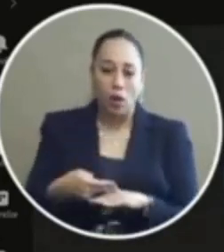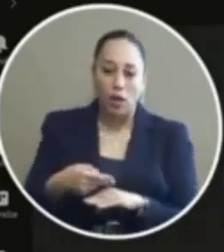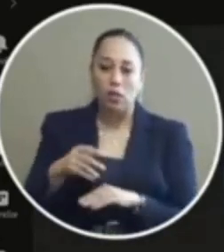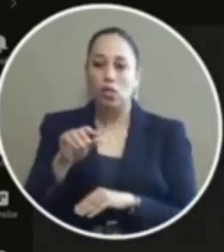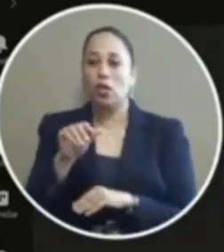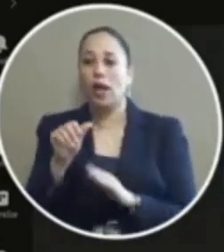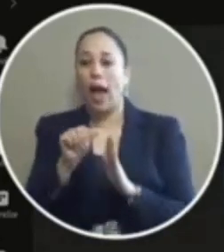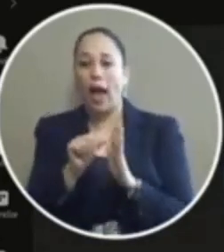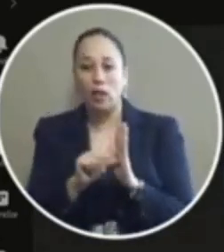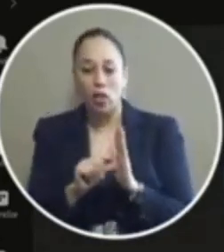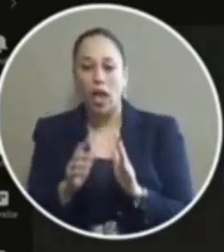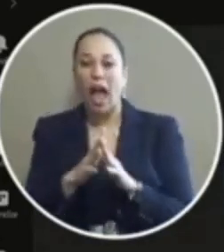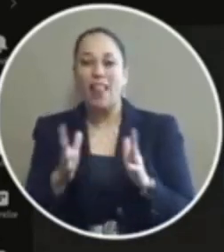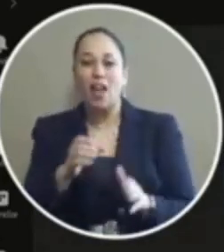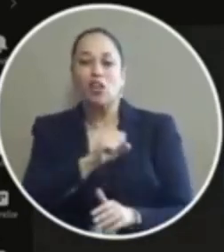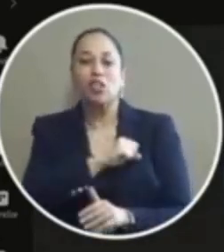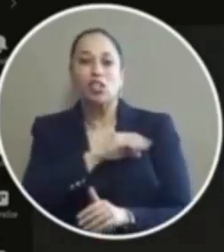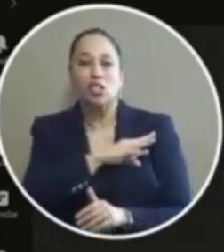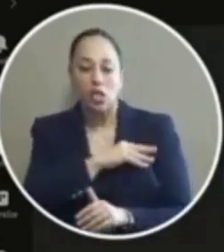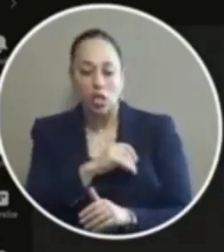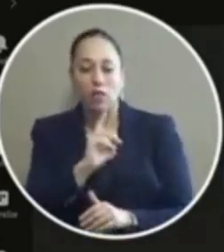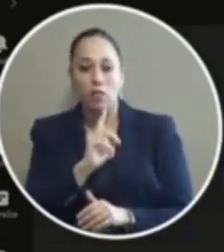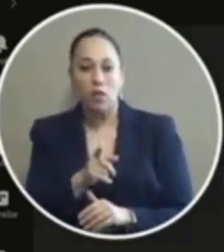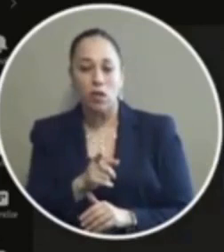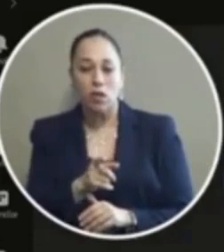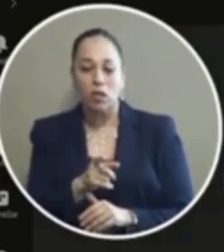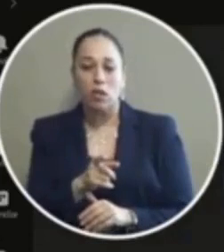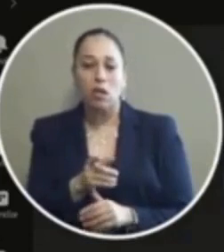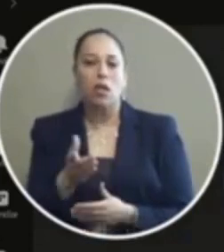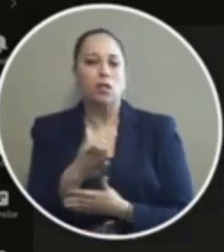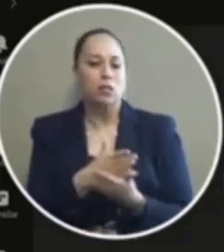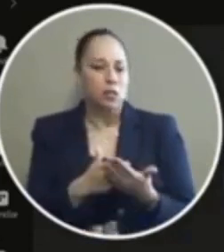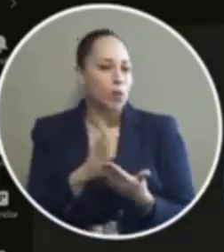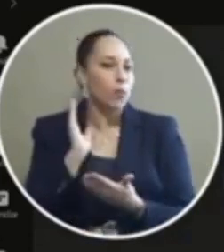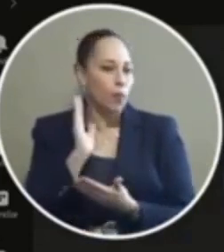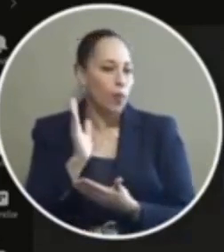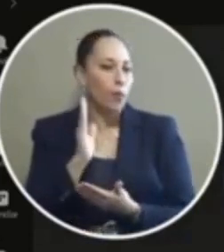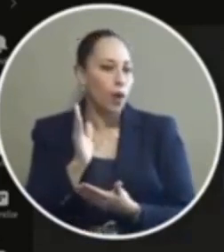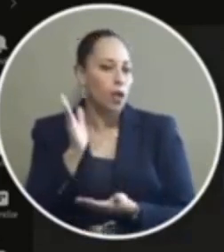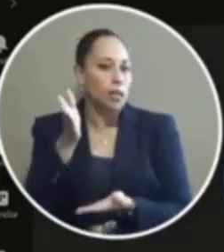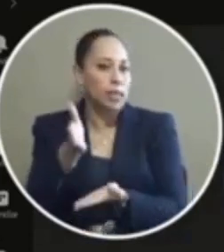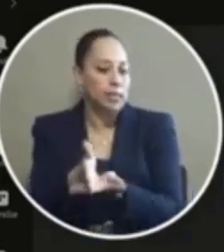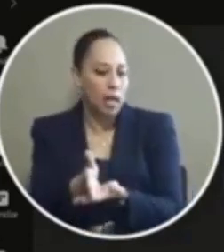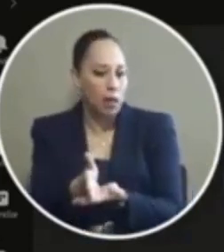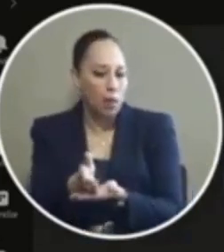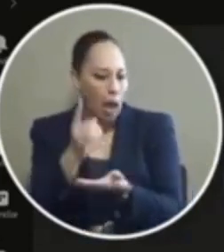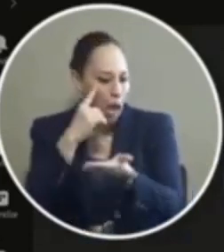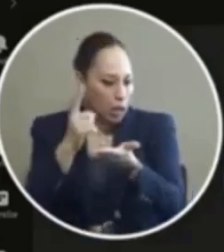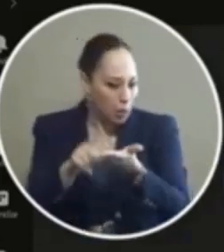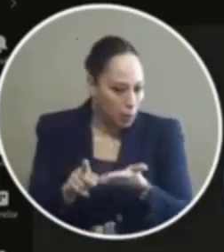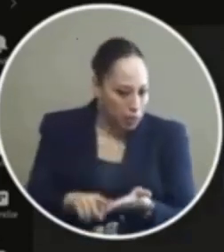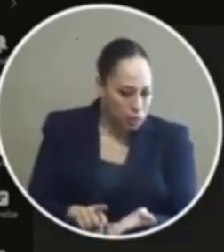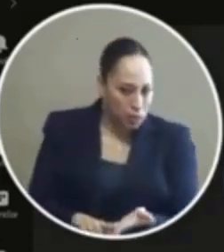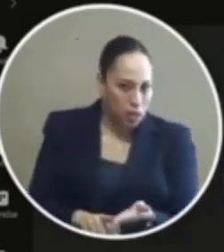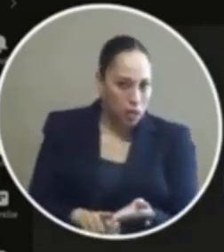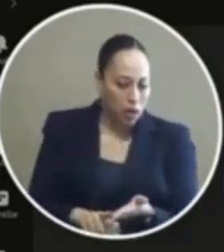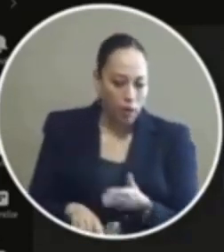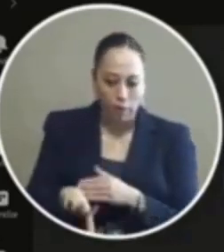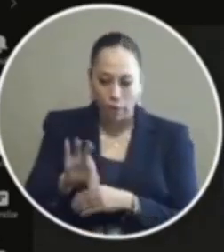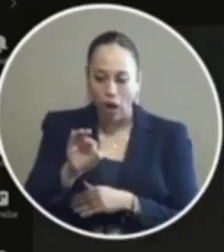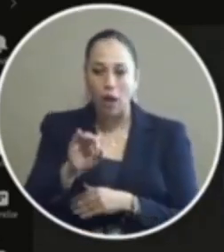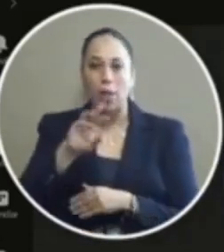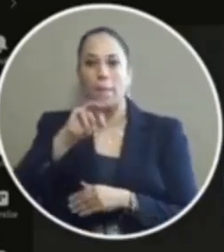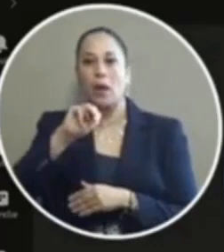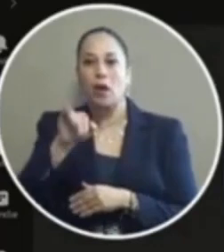a lot of the sheriff's departments cases actually someone will get stopped they'll be investigated they'll find marijuana